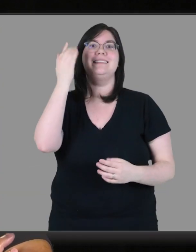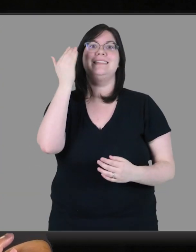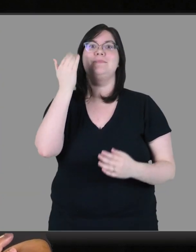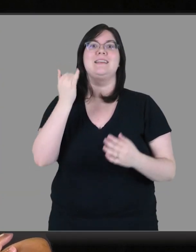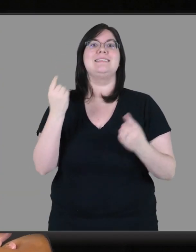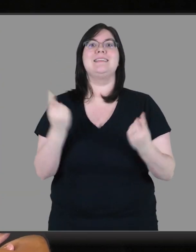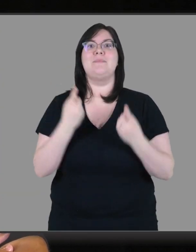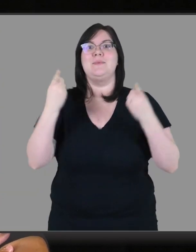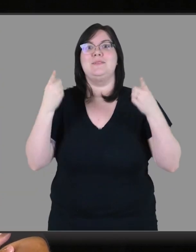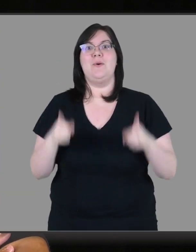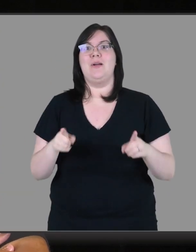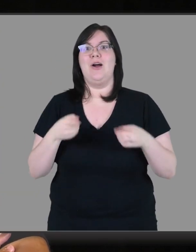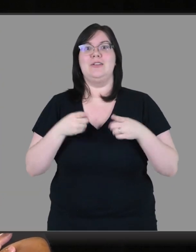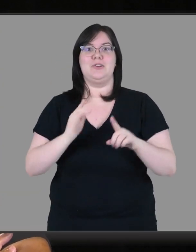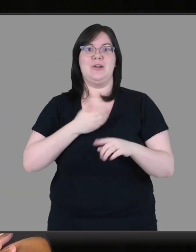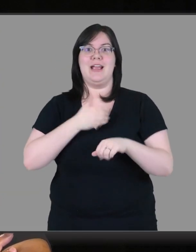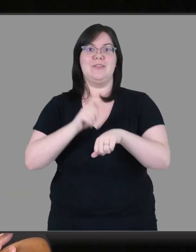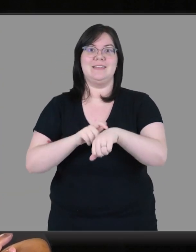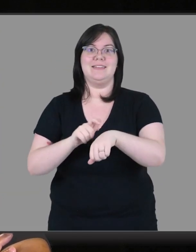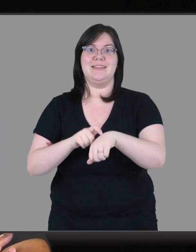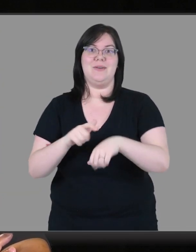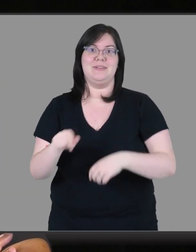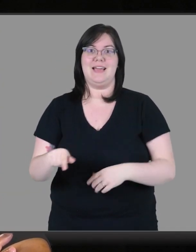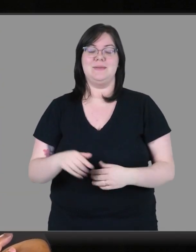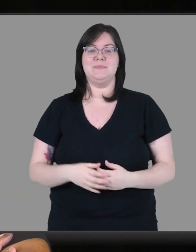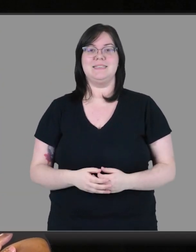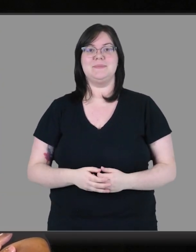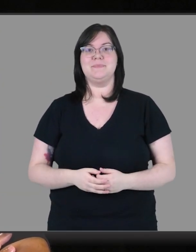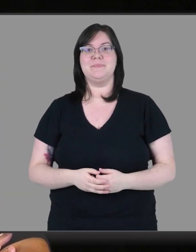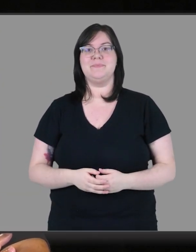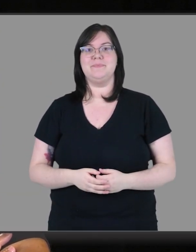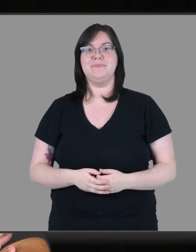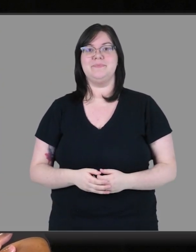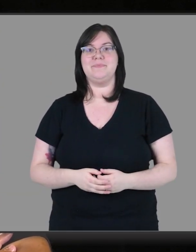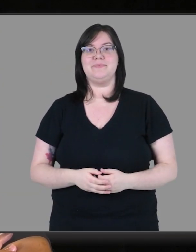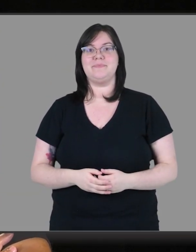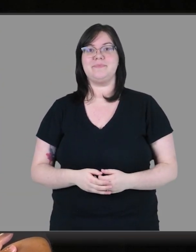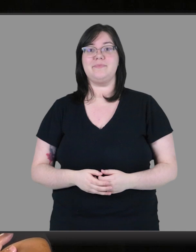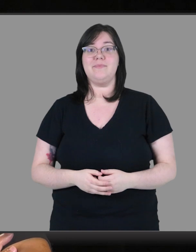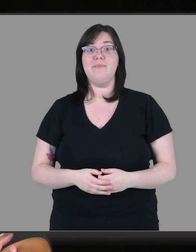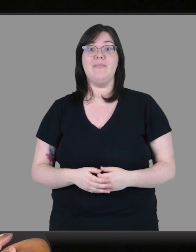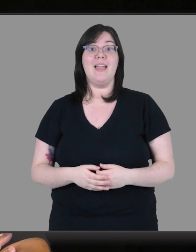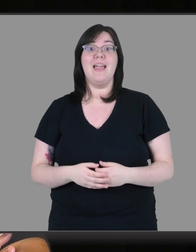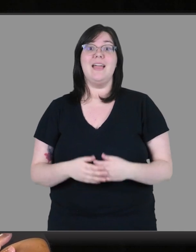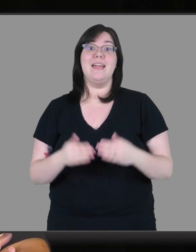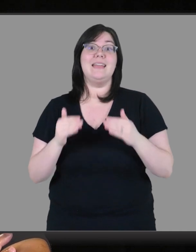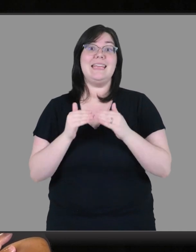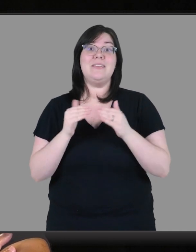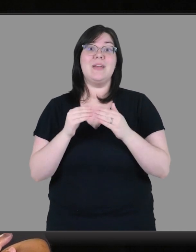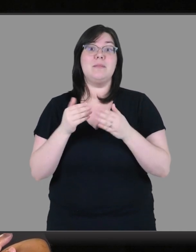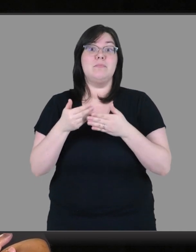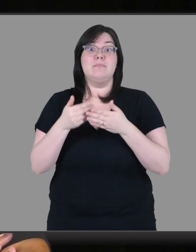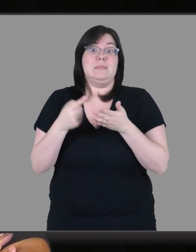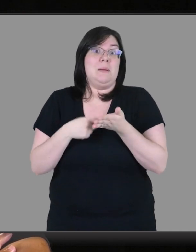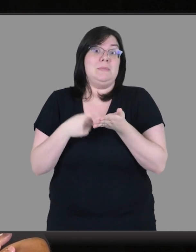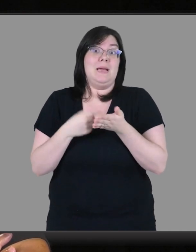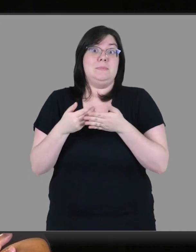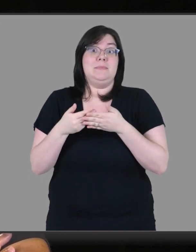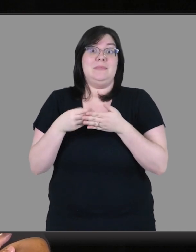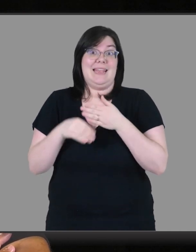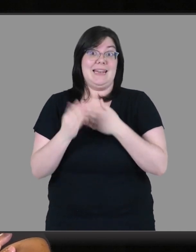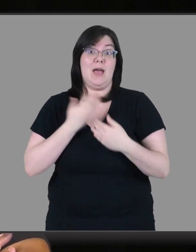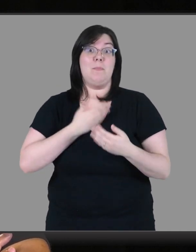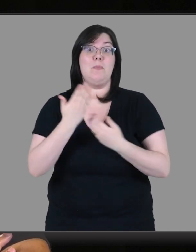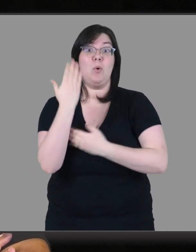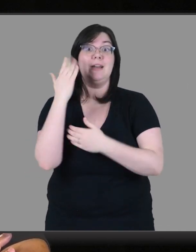Always, it seemed like there was always something going on on our down times. And then it became even sometimes in our morning times, like before we